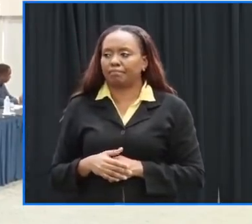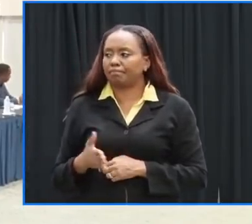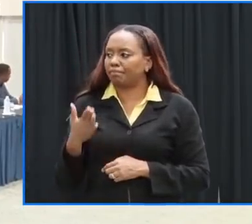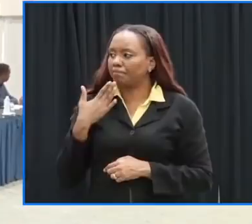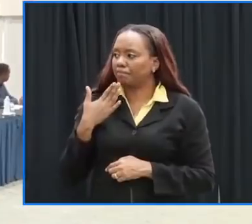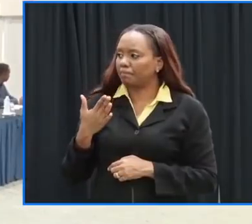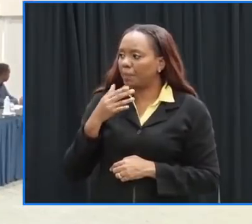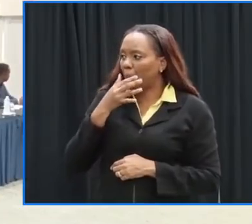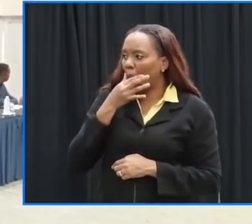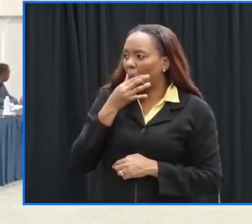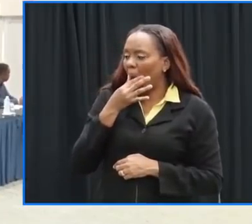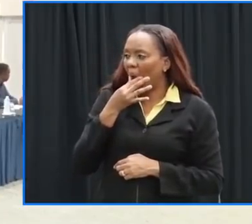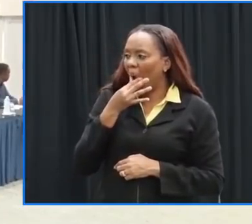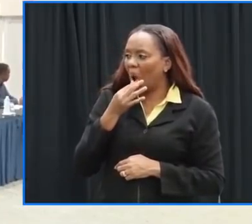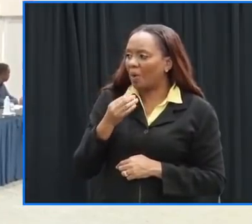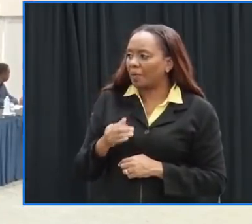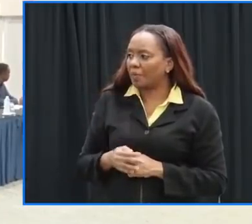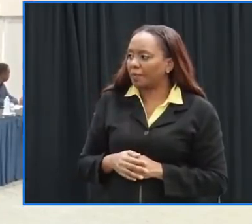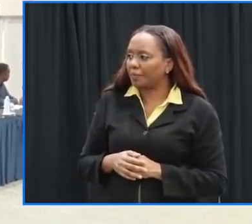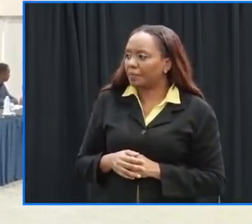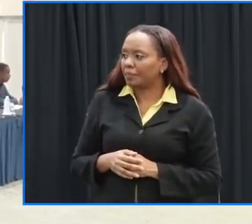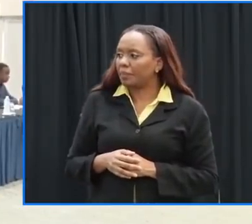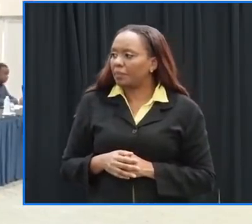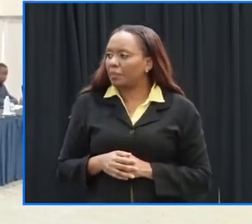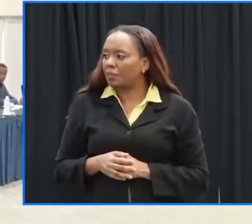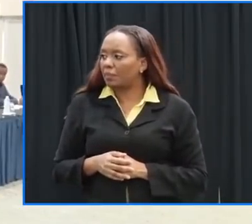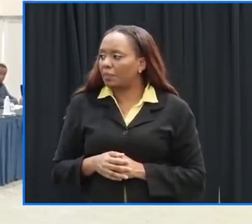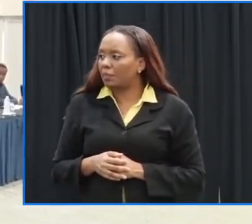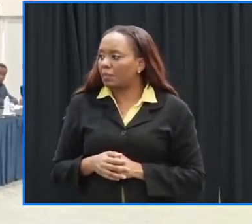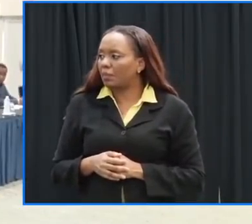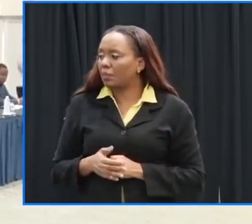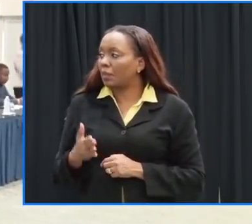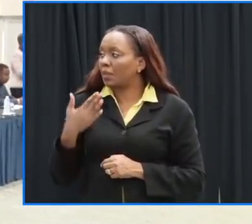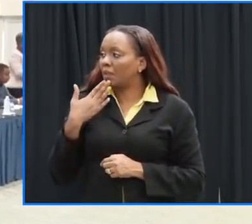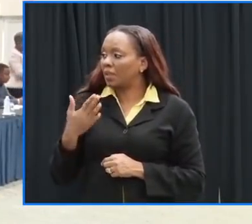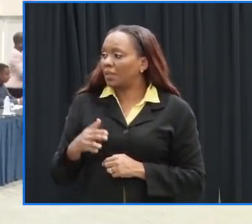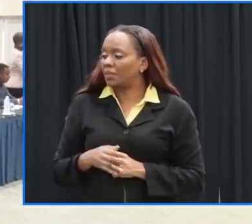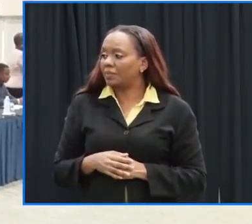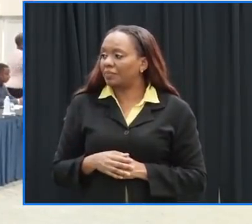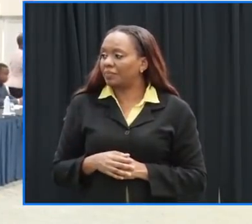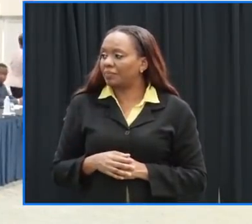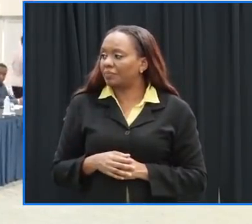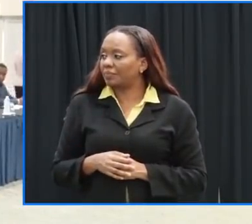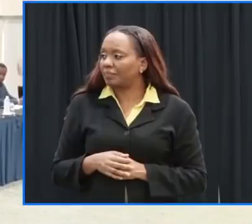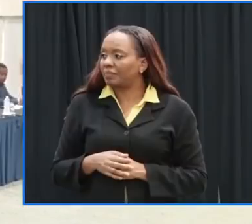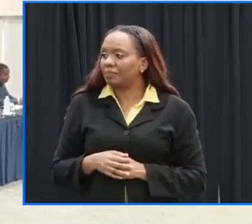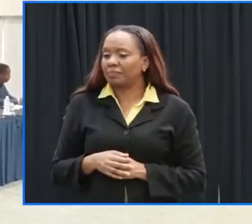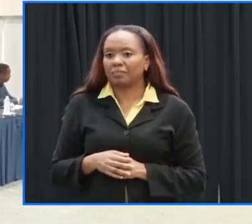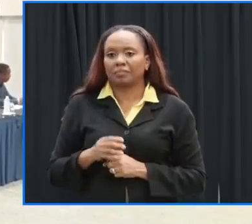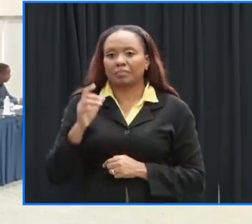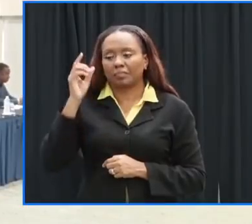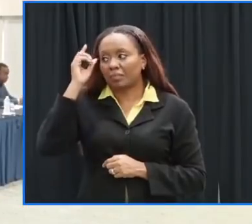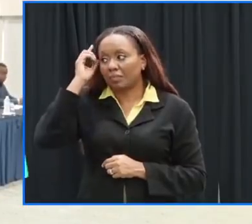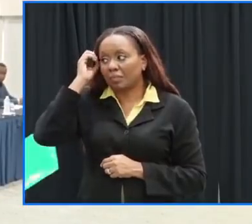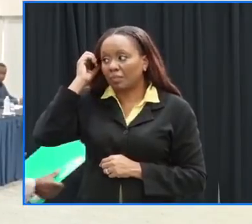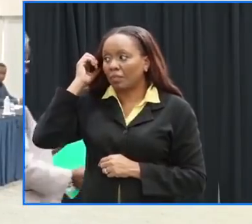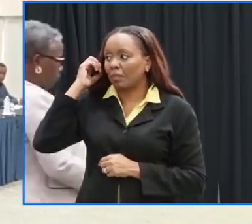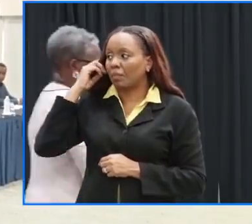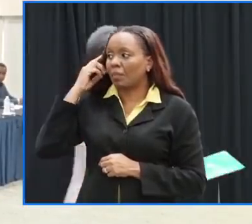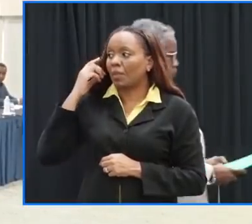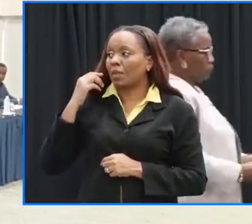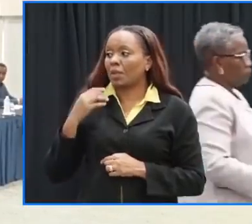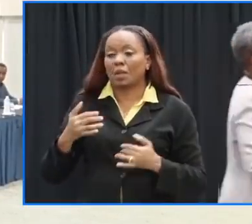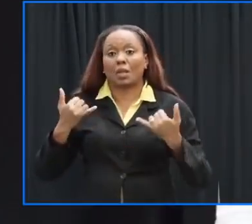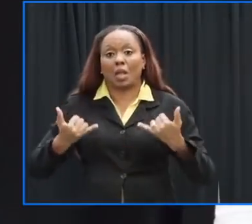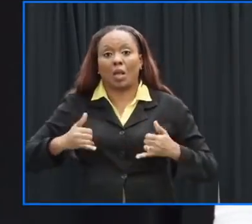thank you very much um at this stage minister abrams thank you ma'am um at this stage of